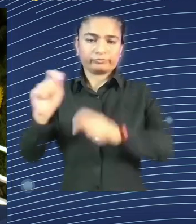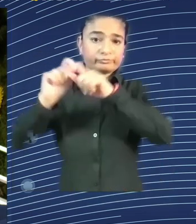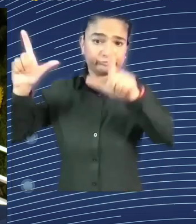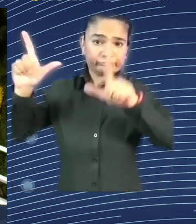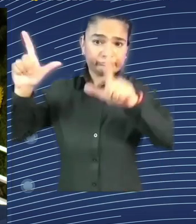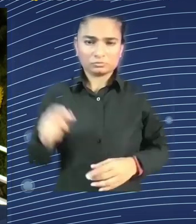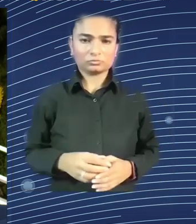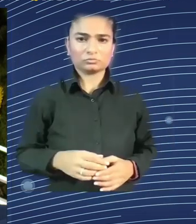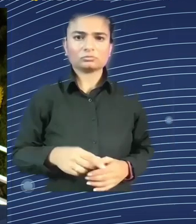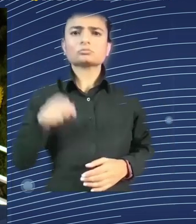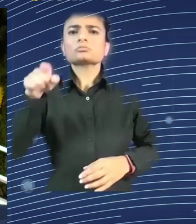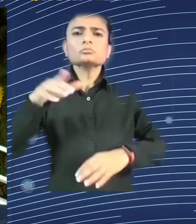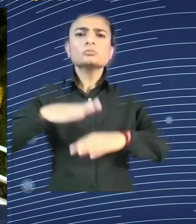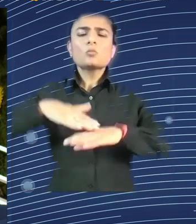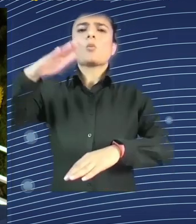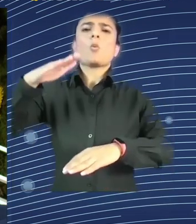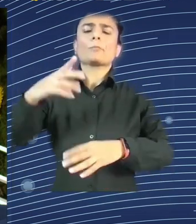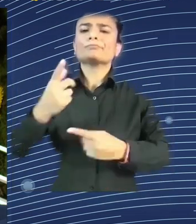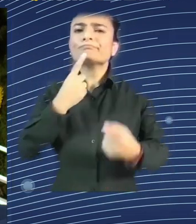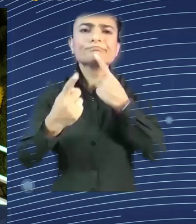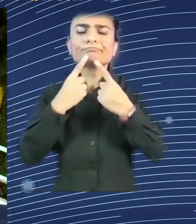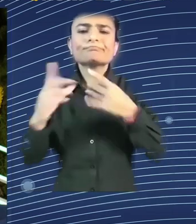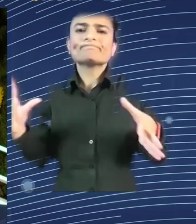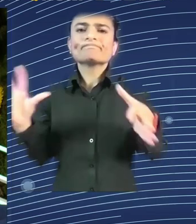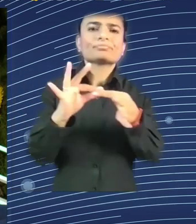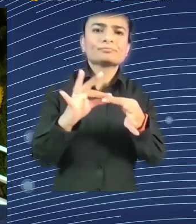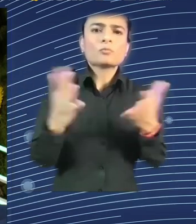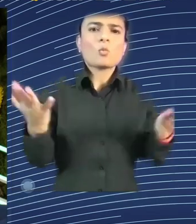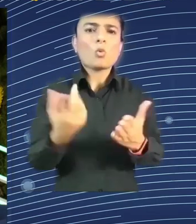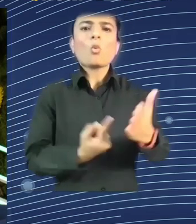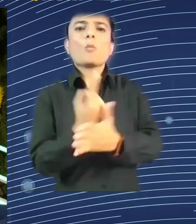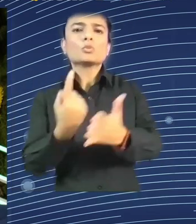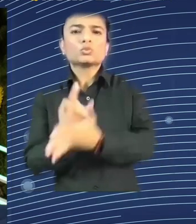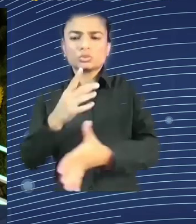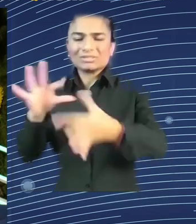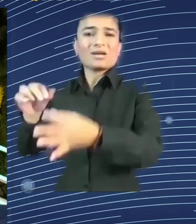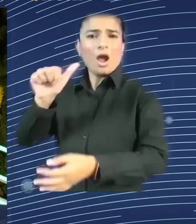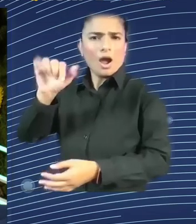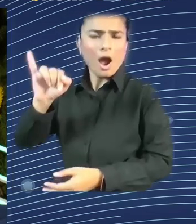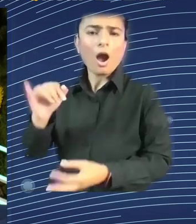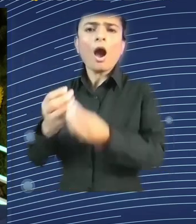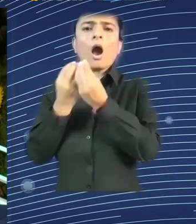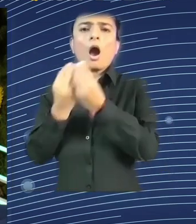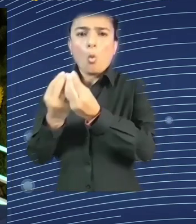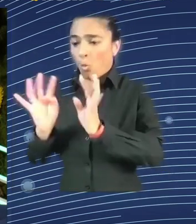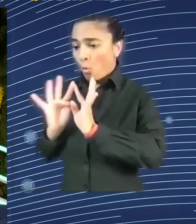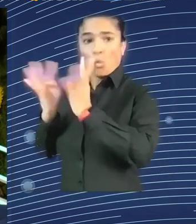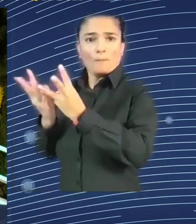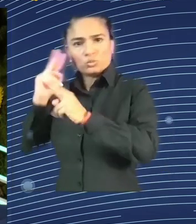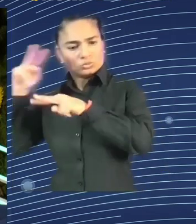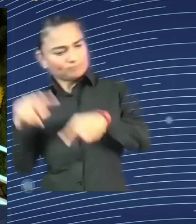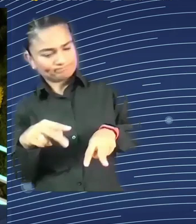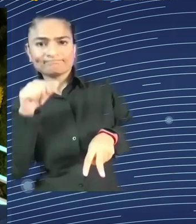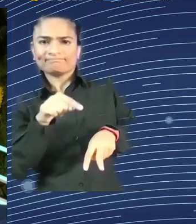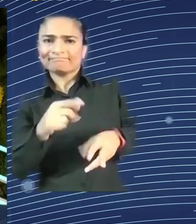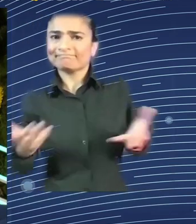how the commissioner sees it, and I'll maybe try and make that a little more concrete. Let's imagine your successor in, let's